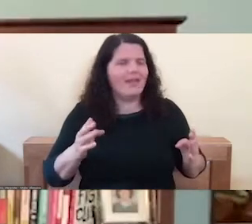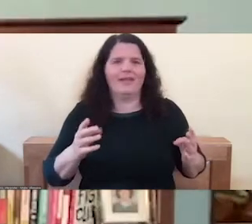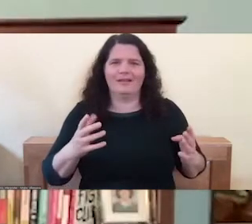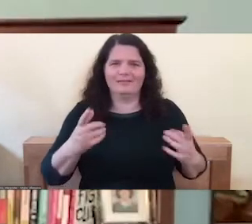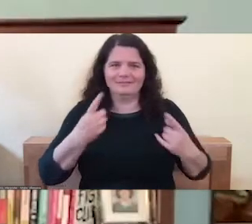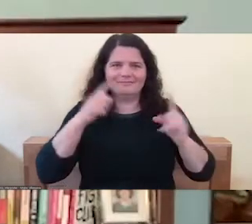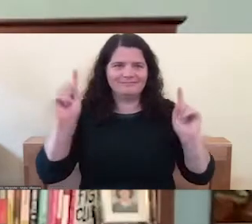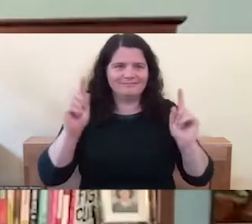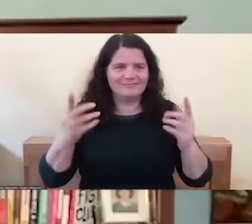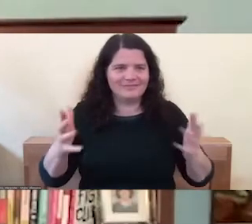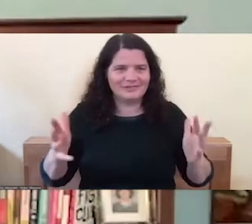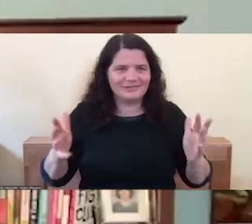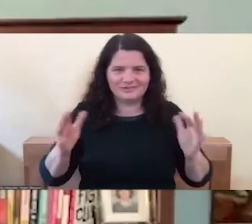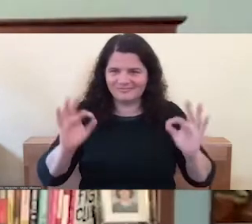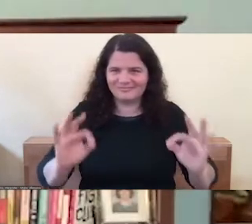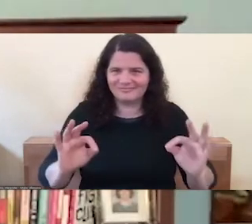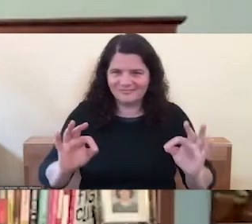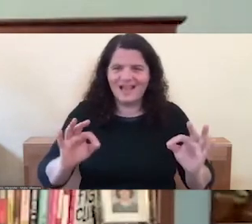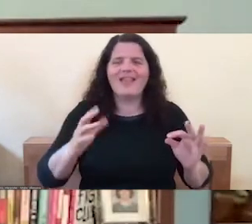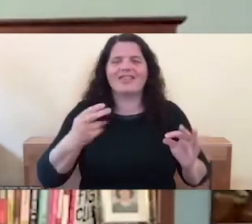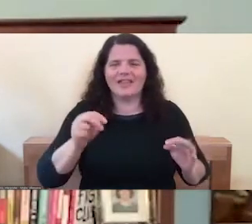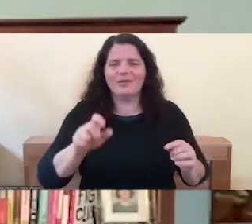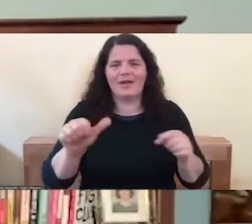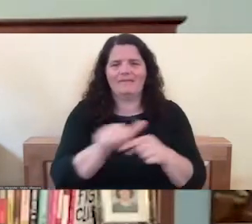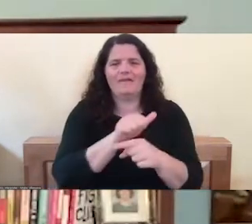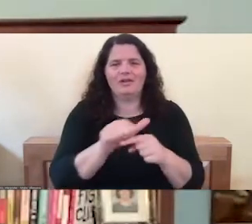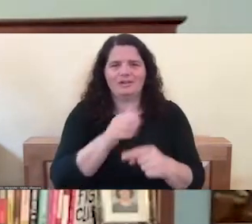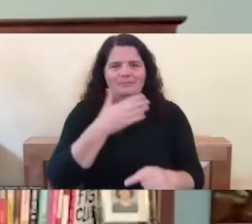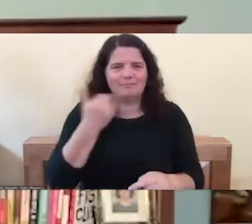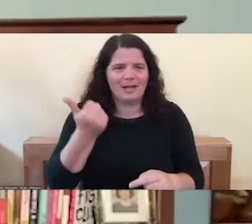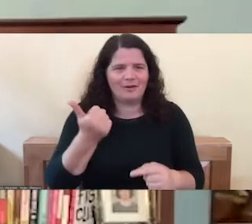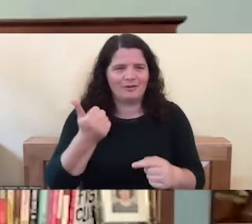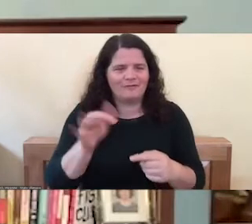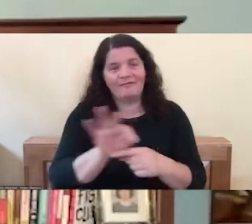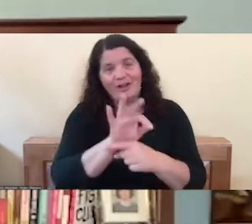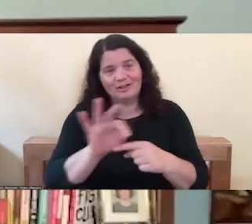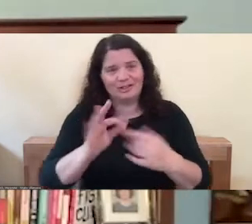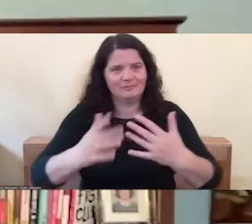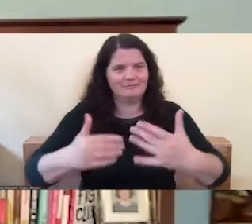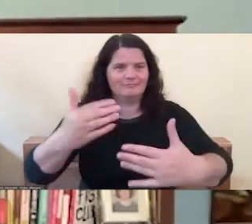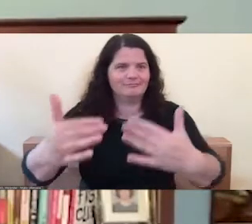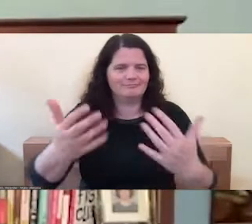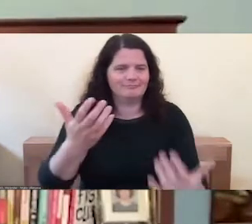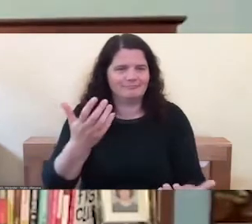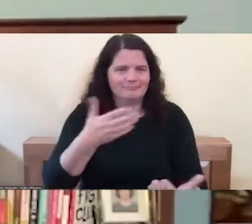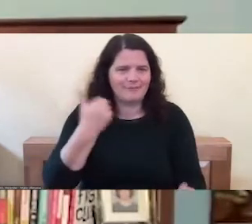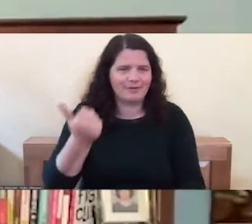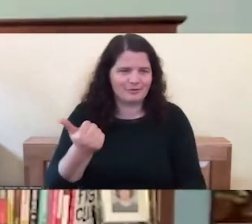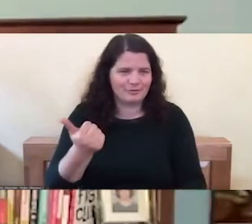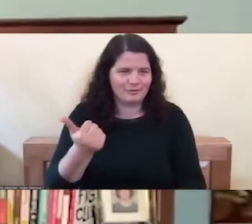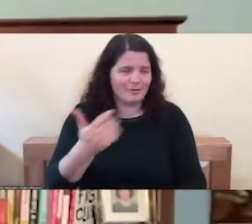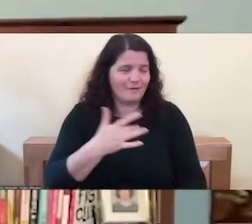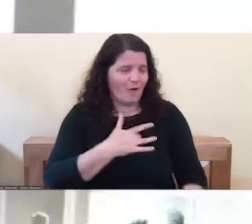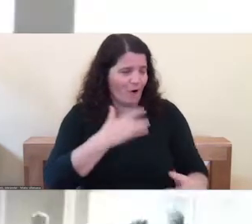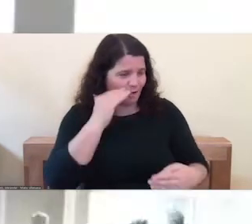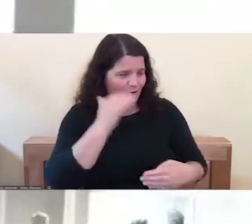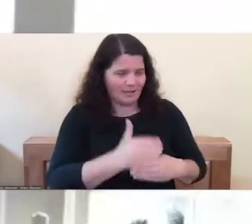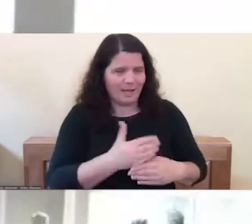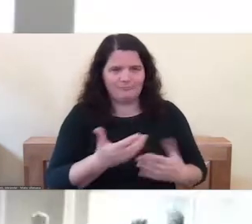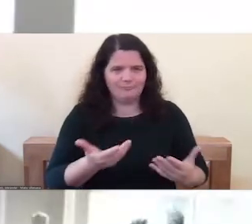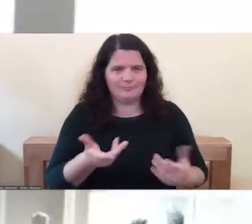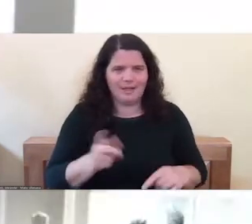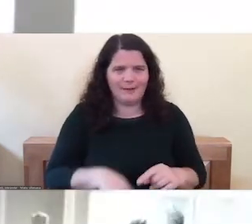and it allows you to function when your heart is open in a way that's more difficult when it's shut down. Yeah. Um,